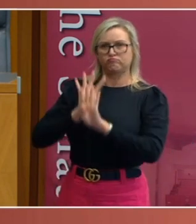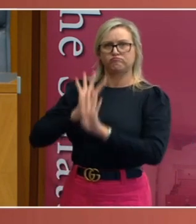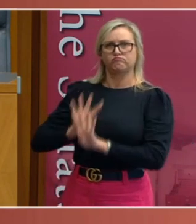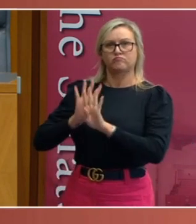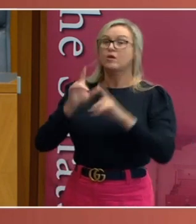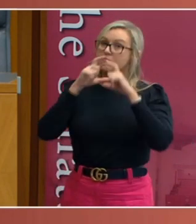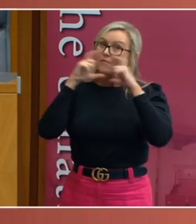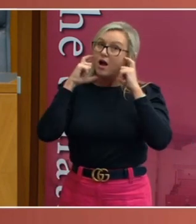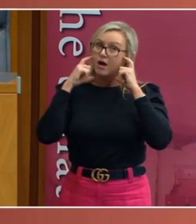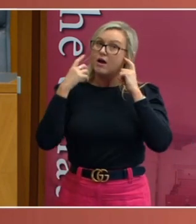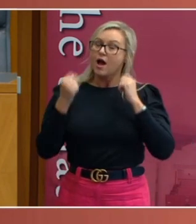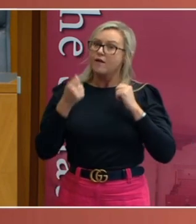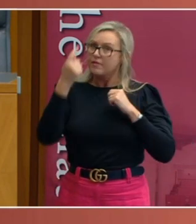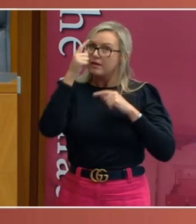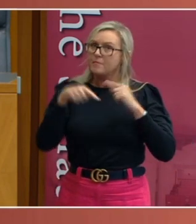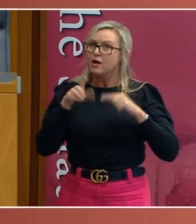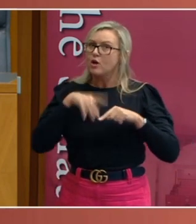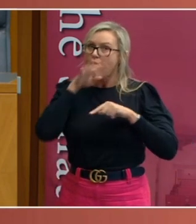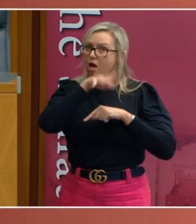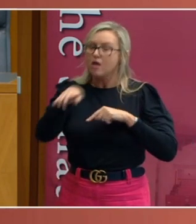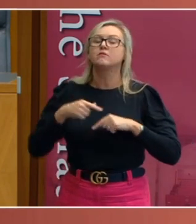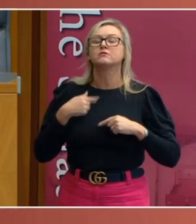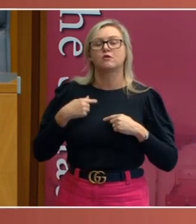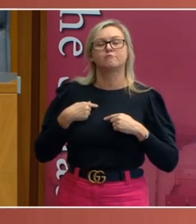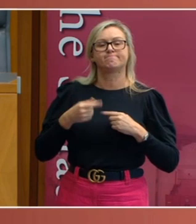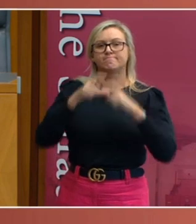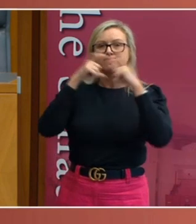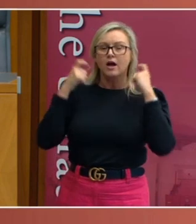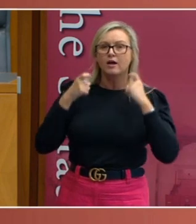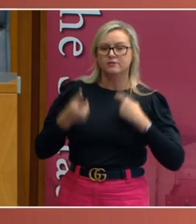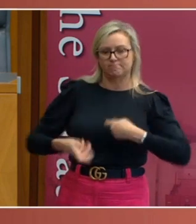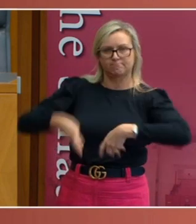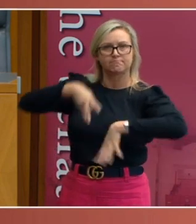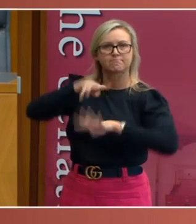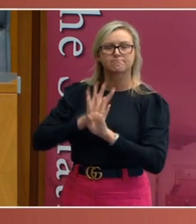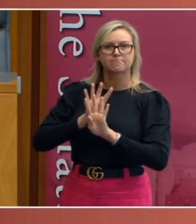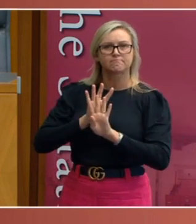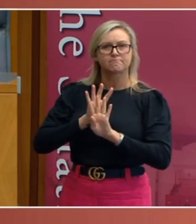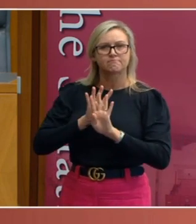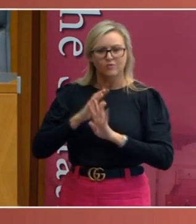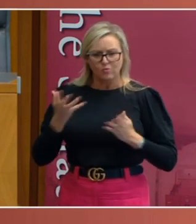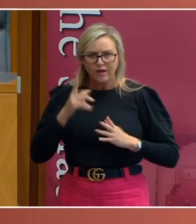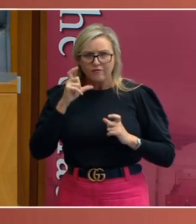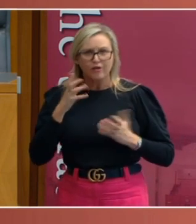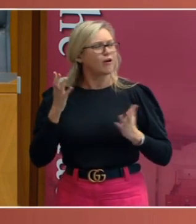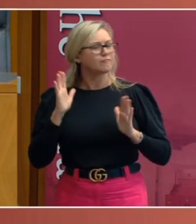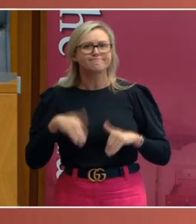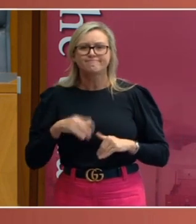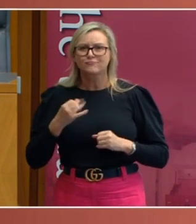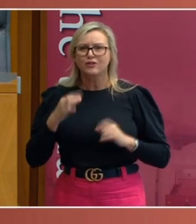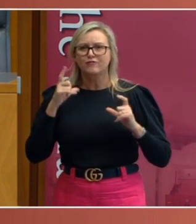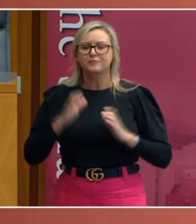masked to protect the public. They then, I don't know that I have that picture. No. Anyway, sorry.